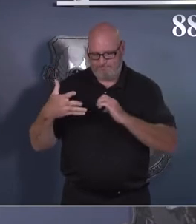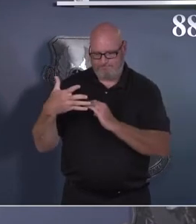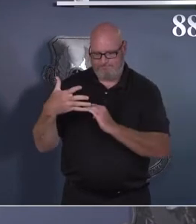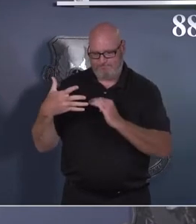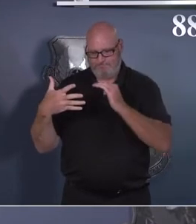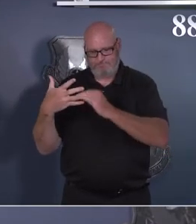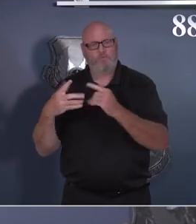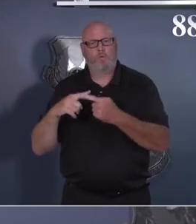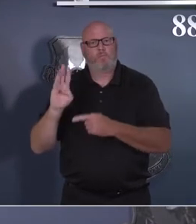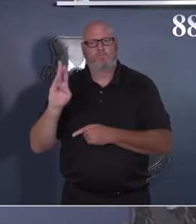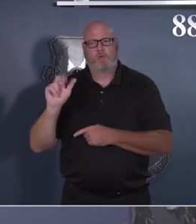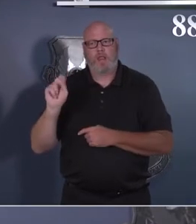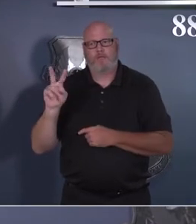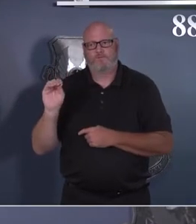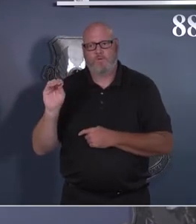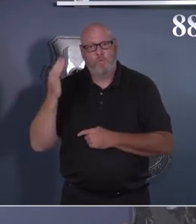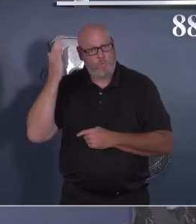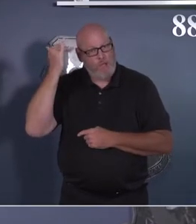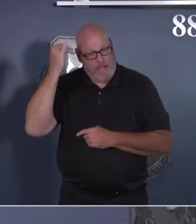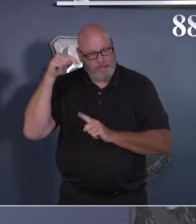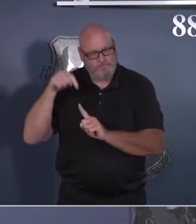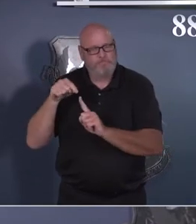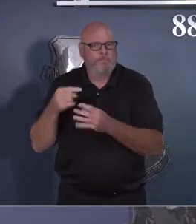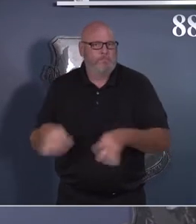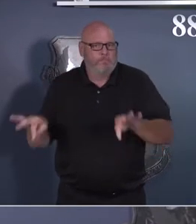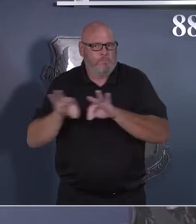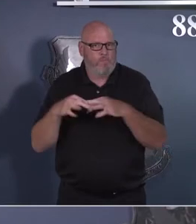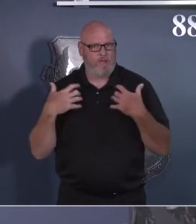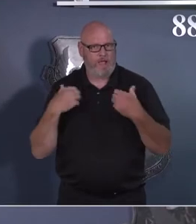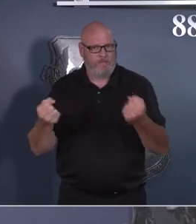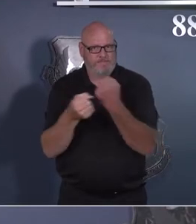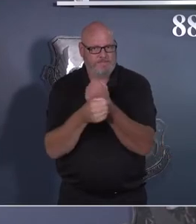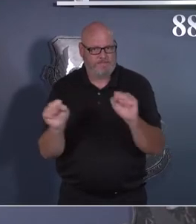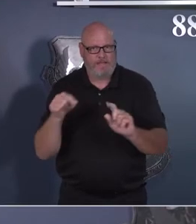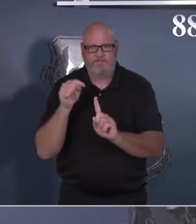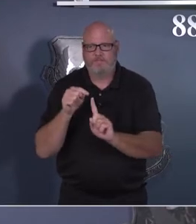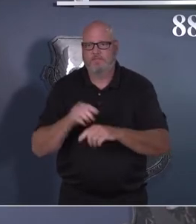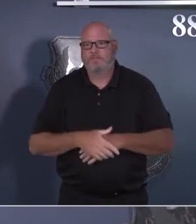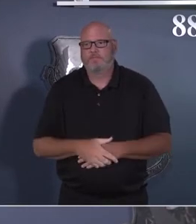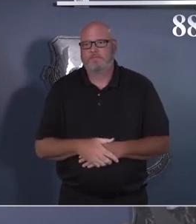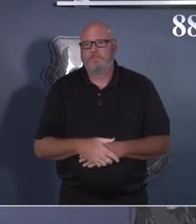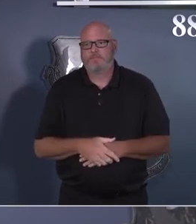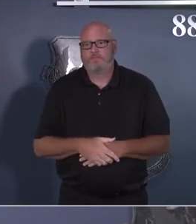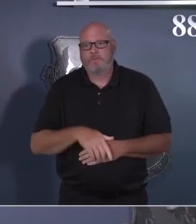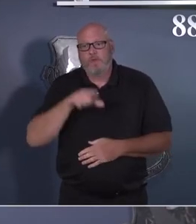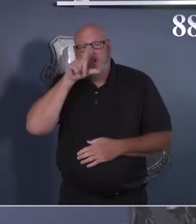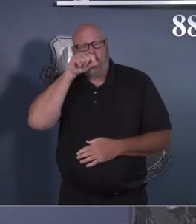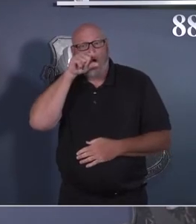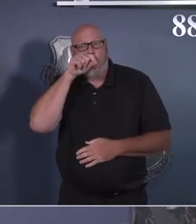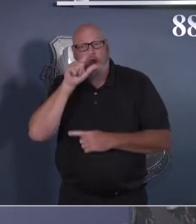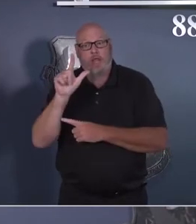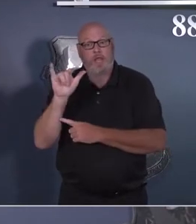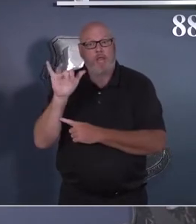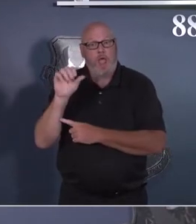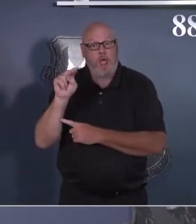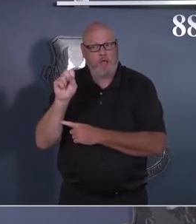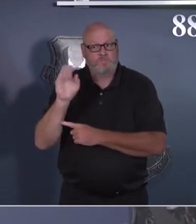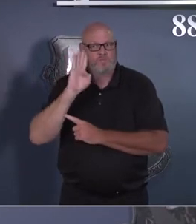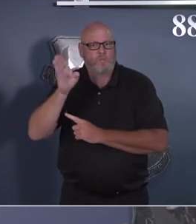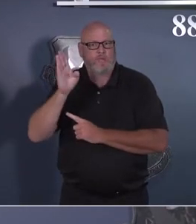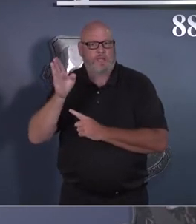seeing in this surge and what our medical services are doing to help protect the team. Then you're going to see a new face. You're going to see Colonel Serena Morris.